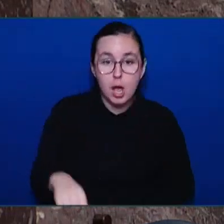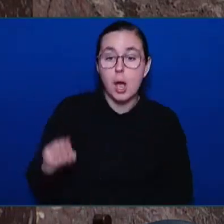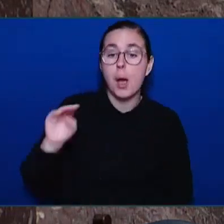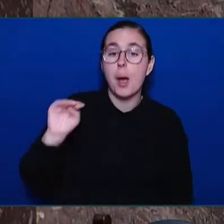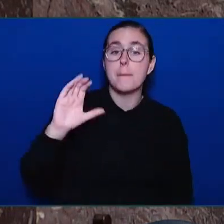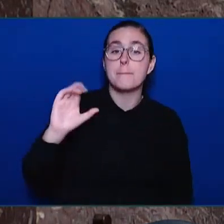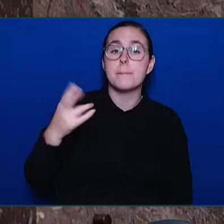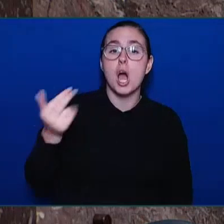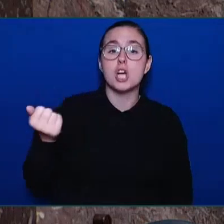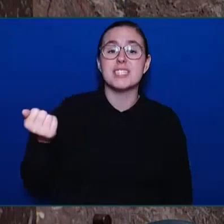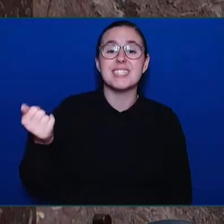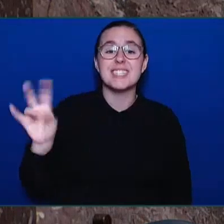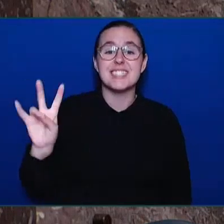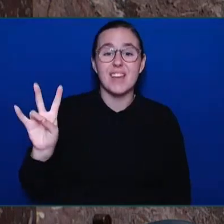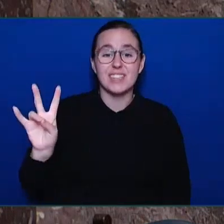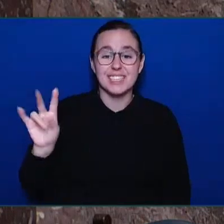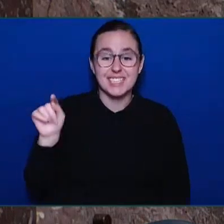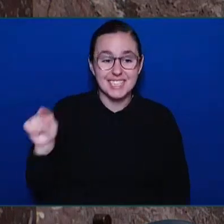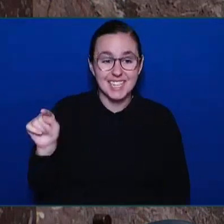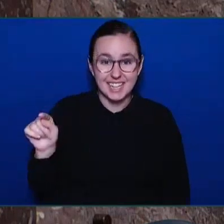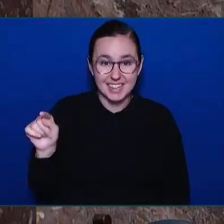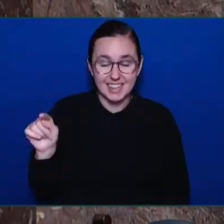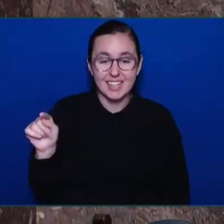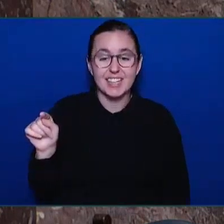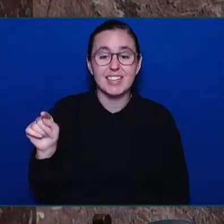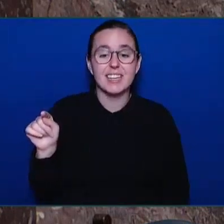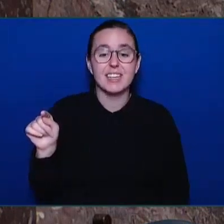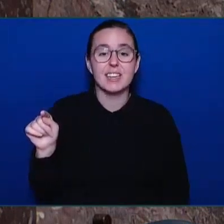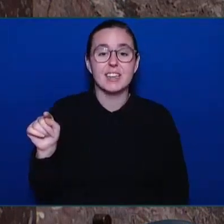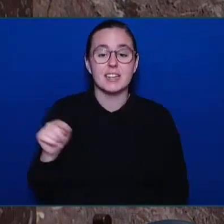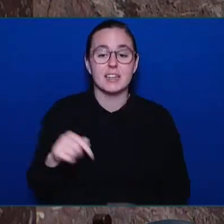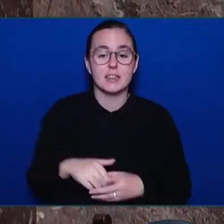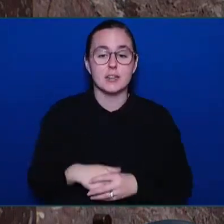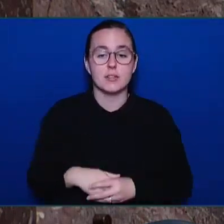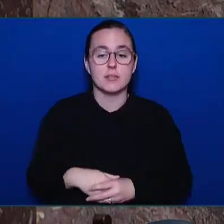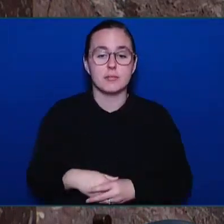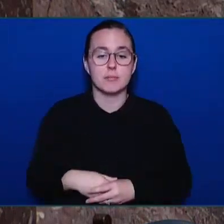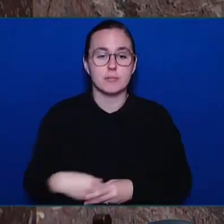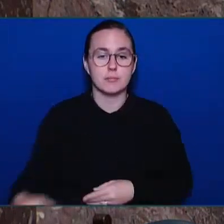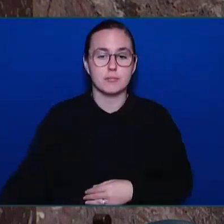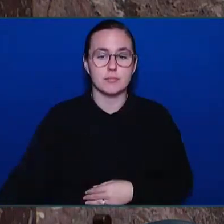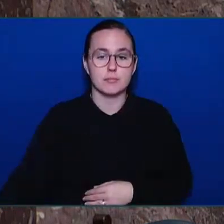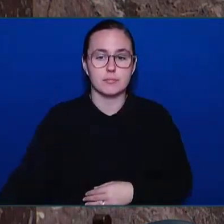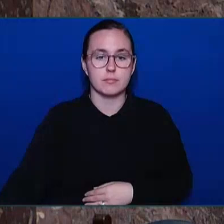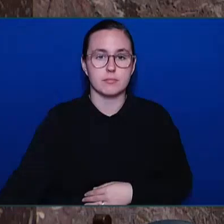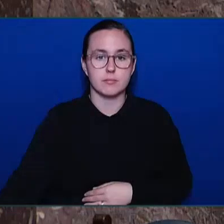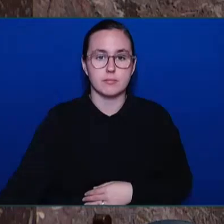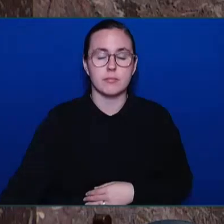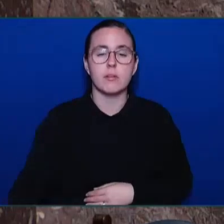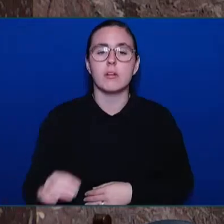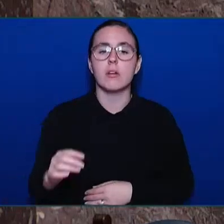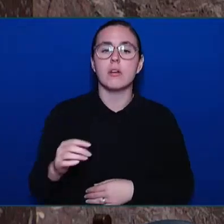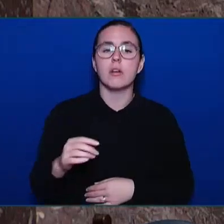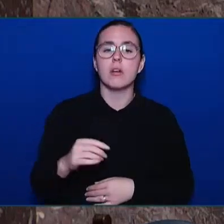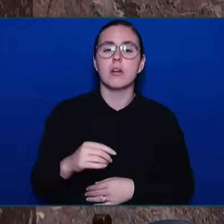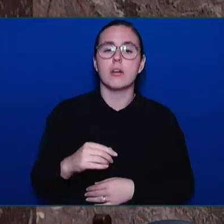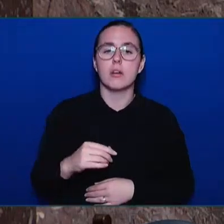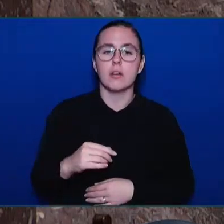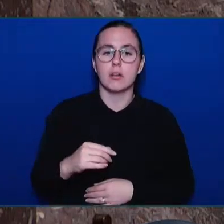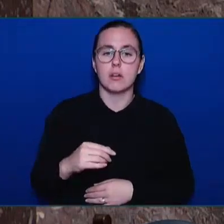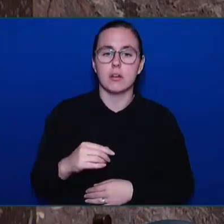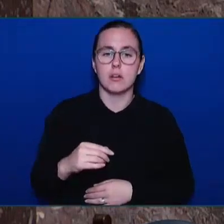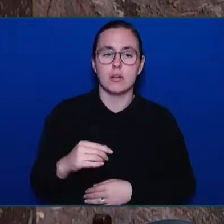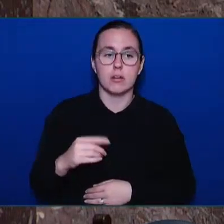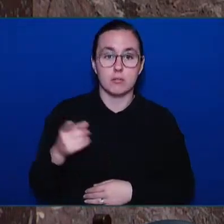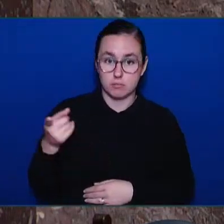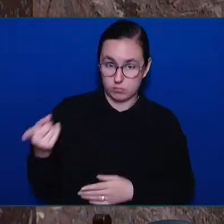go to protest rallies. So will anyone, will any minister in this government commit to being in Merritt on March 17th